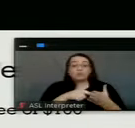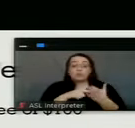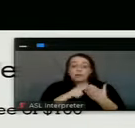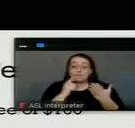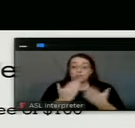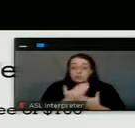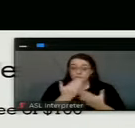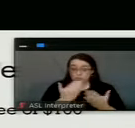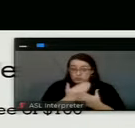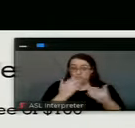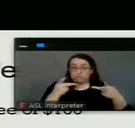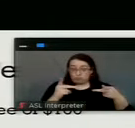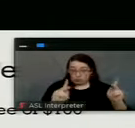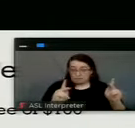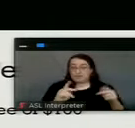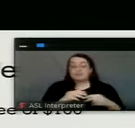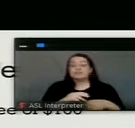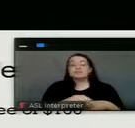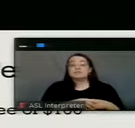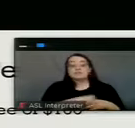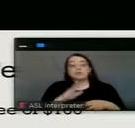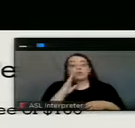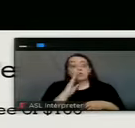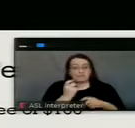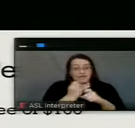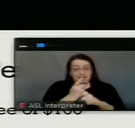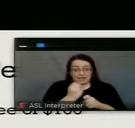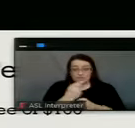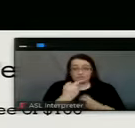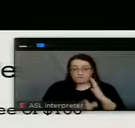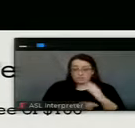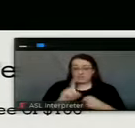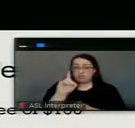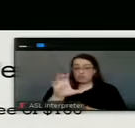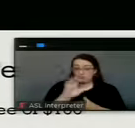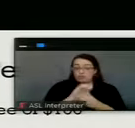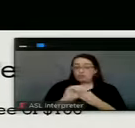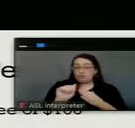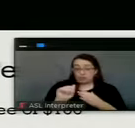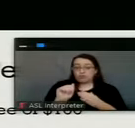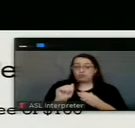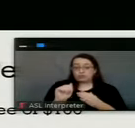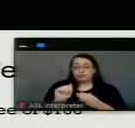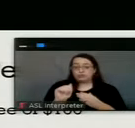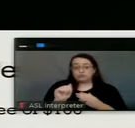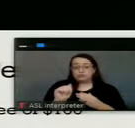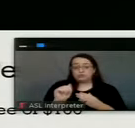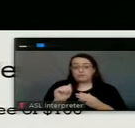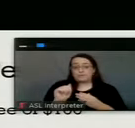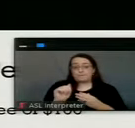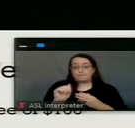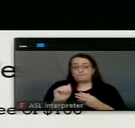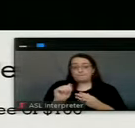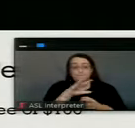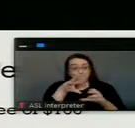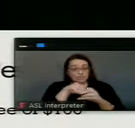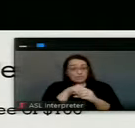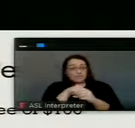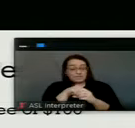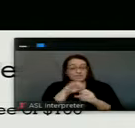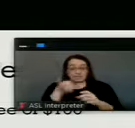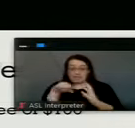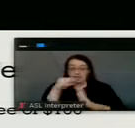breeders permit is that it'll be an annual fee of a hundred dollars and, um, within that